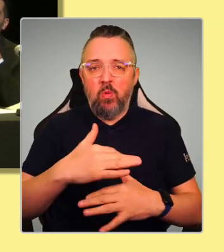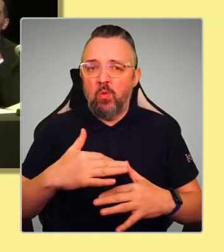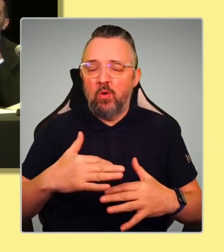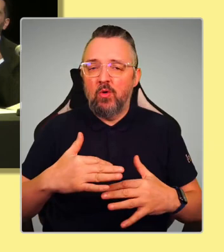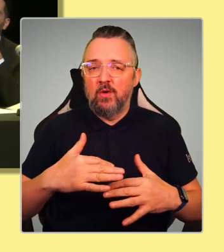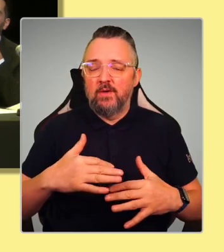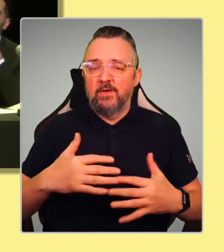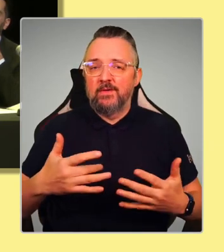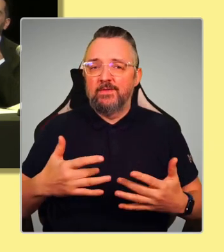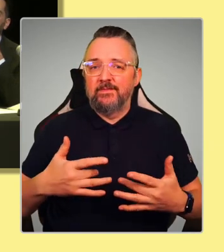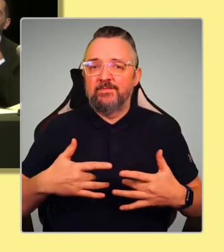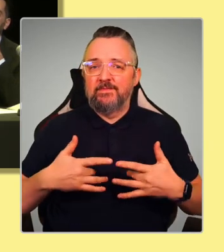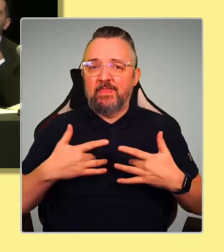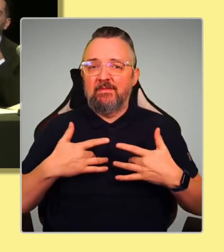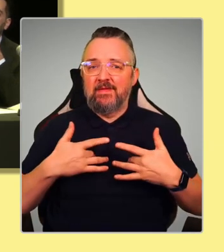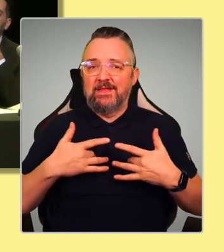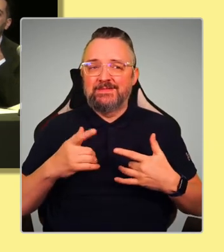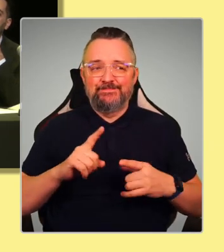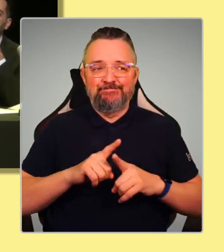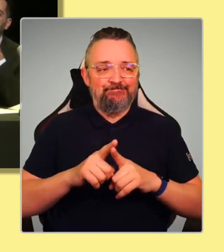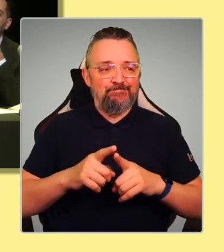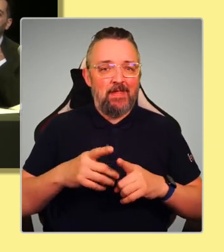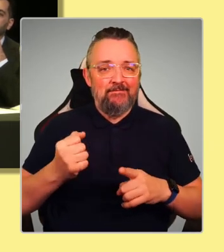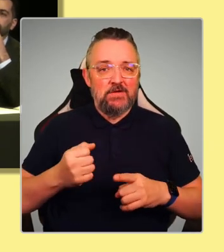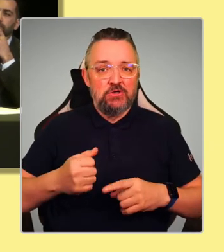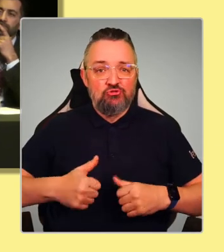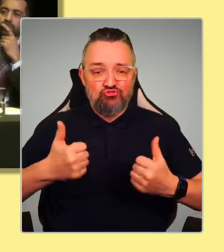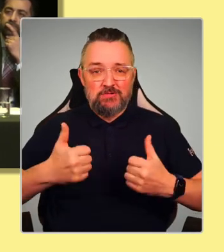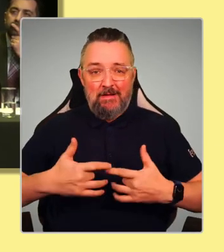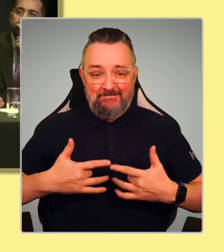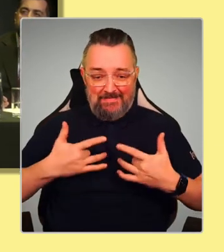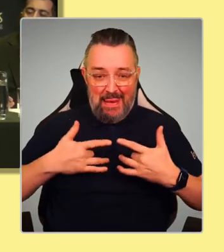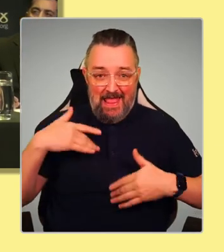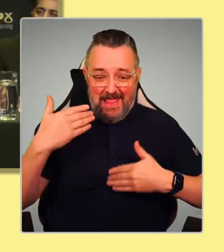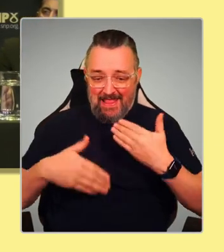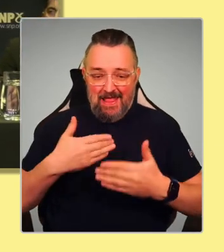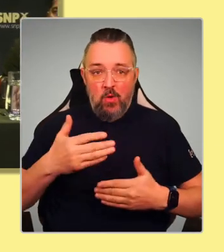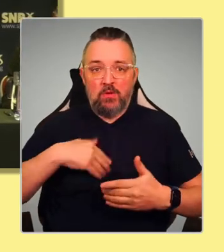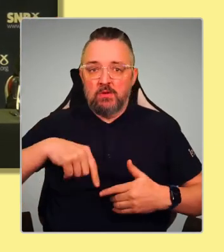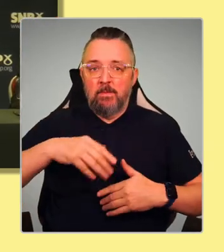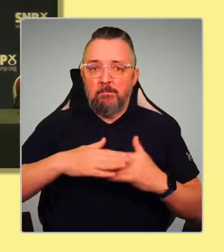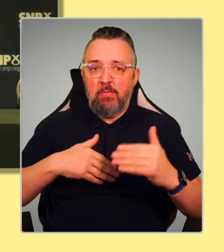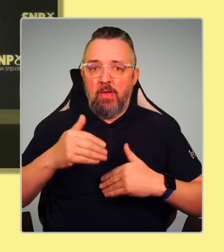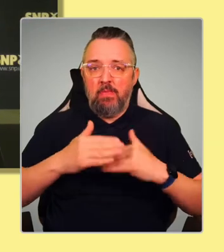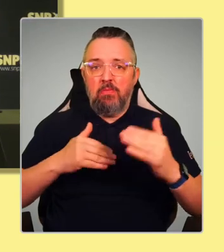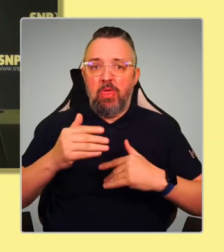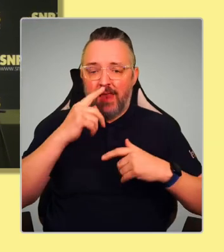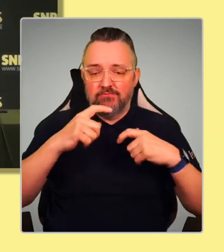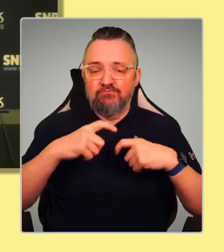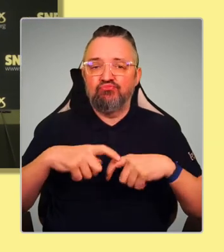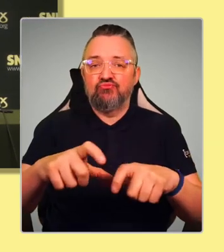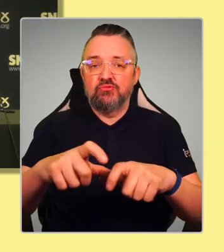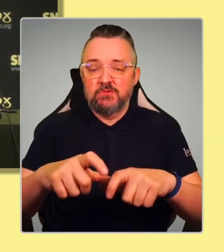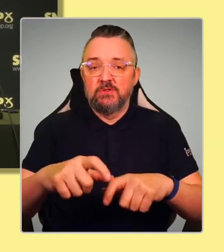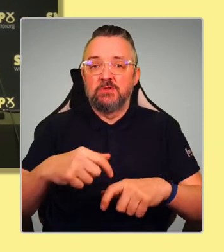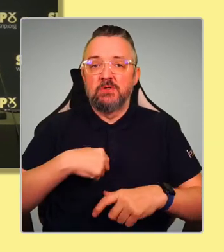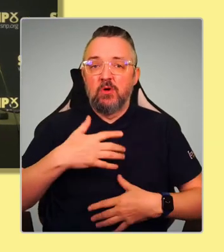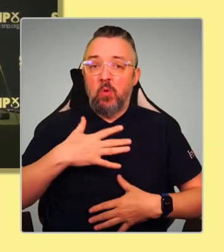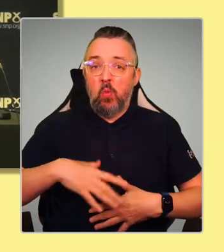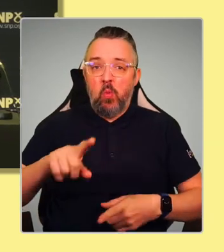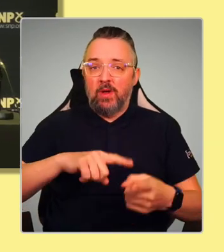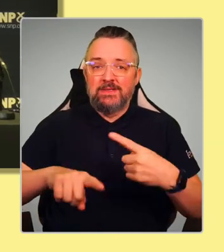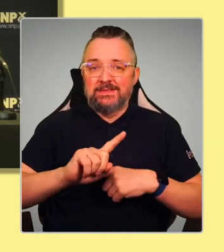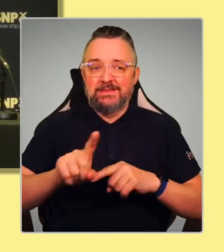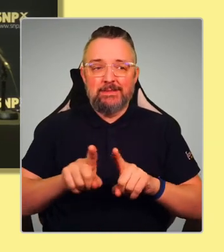momentum, if you like, that take us forward. So I would like us to relight the fires of the YES